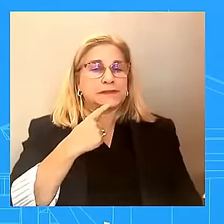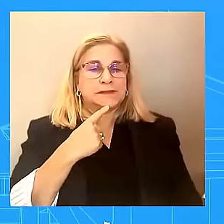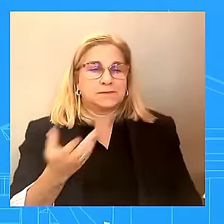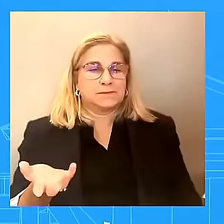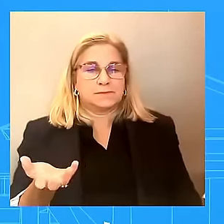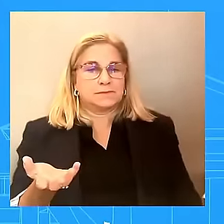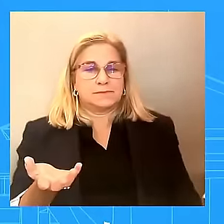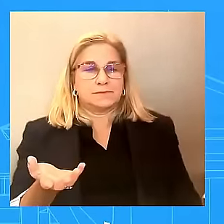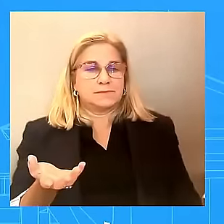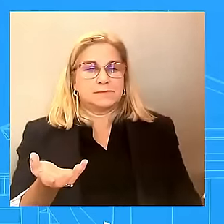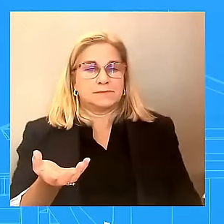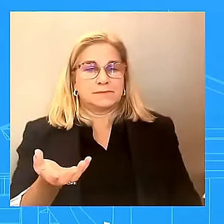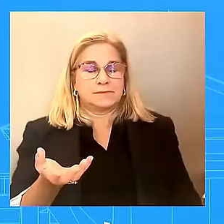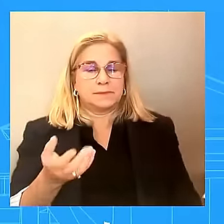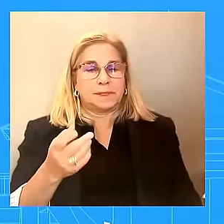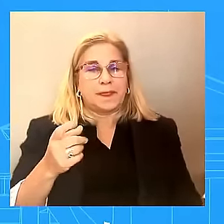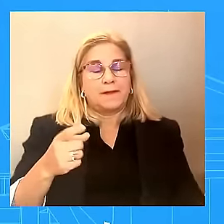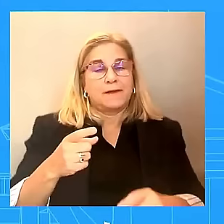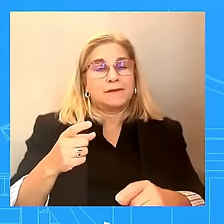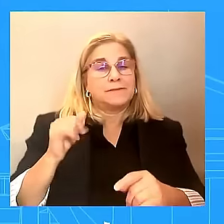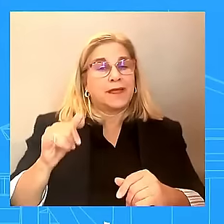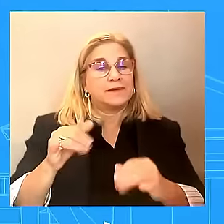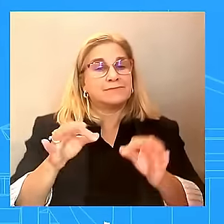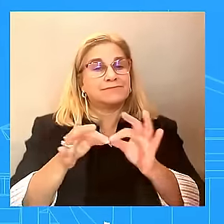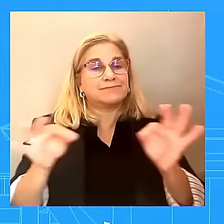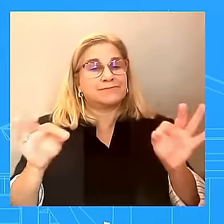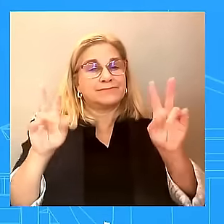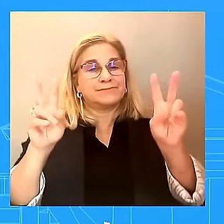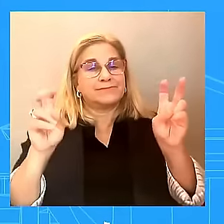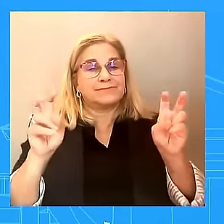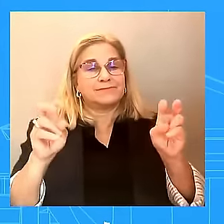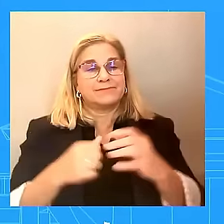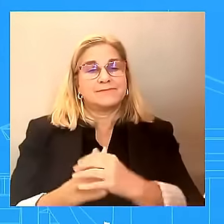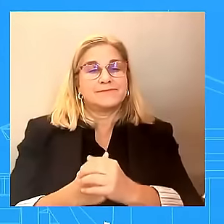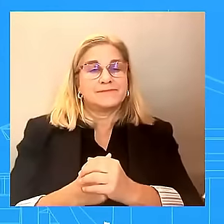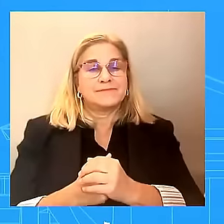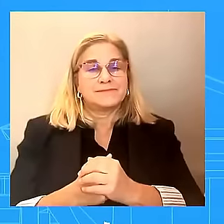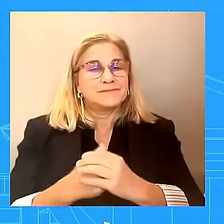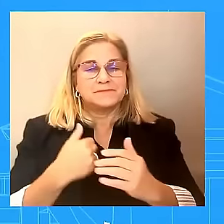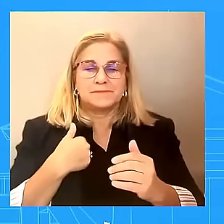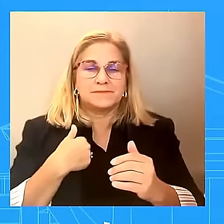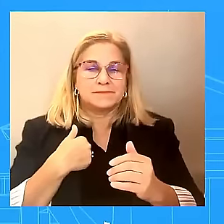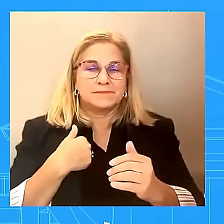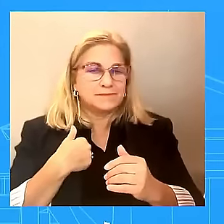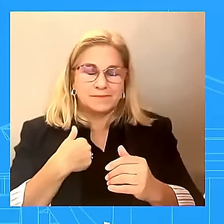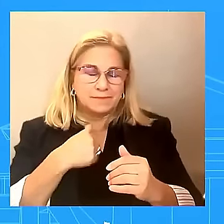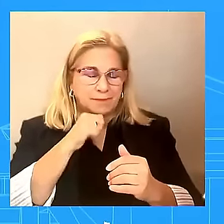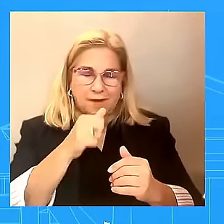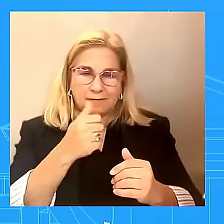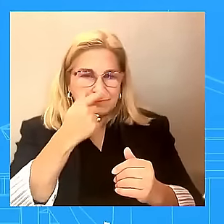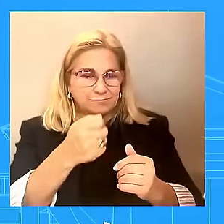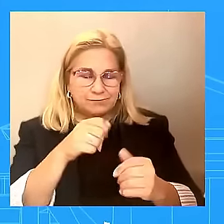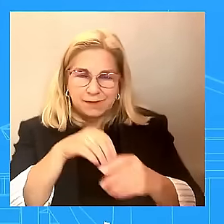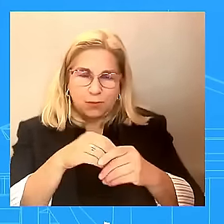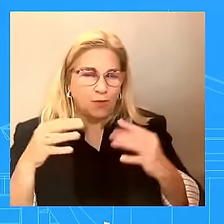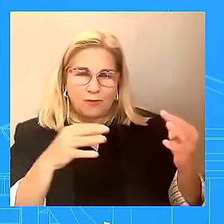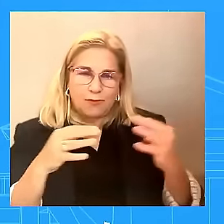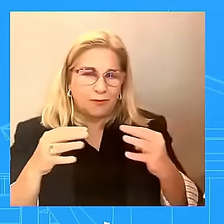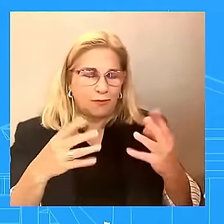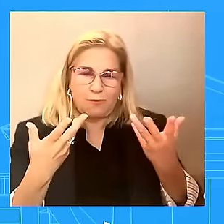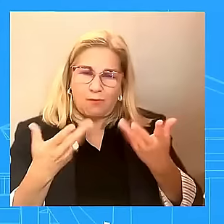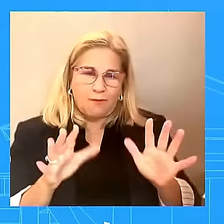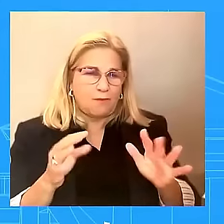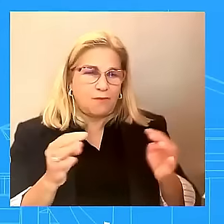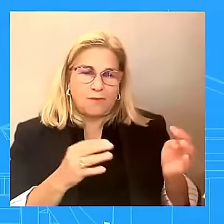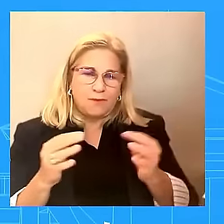We and our allies partners don't believe in an all-out war. That's not the answer here. That's not what we want to see. And that is something that we've been